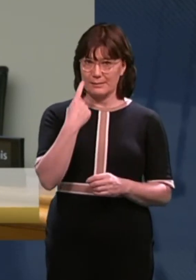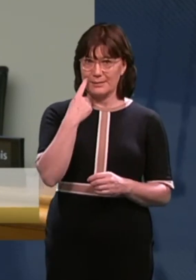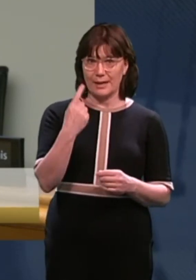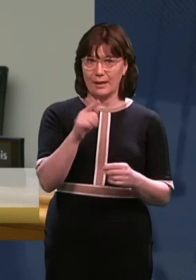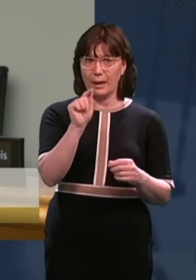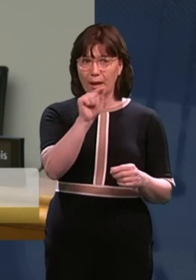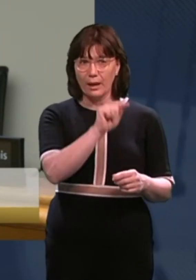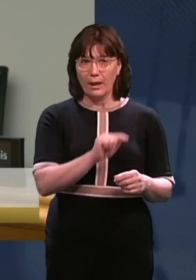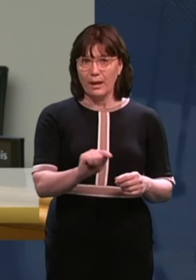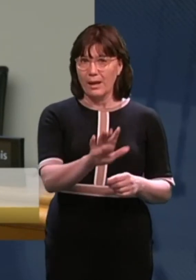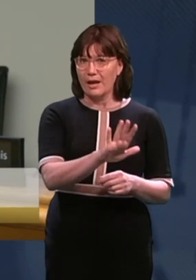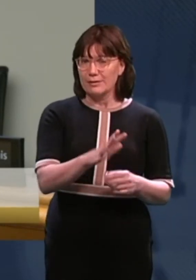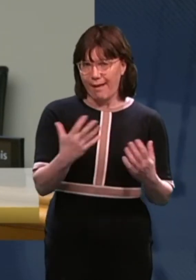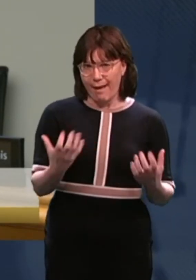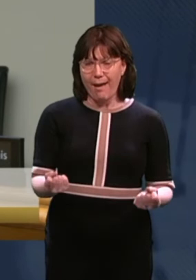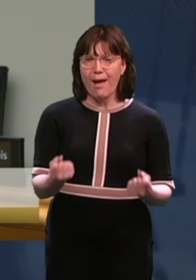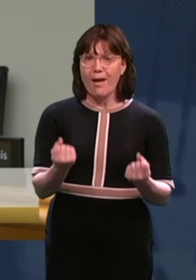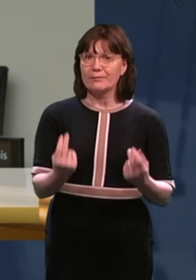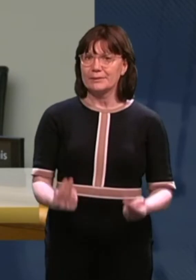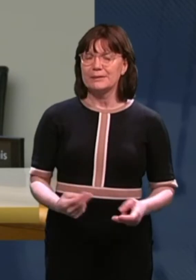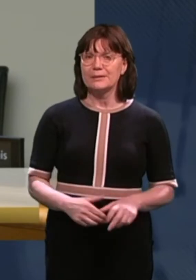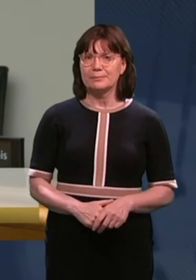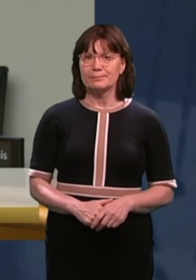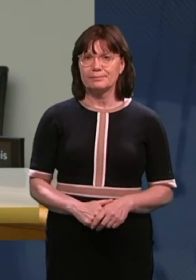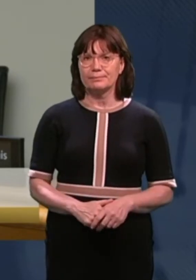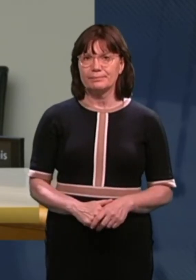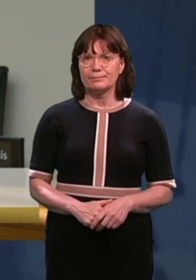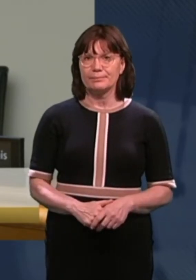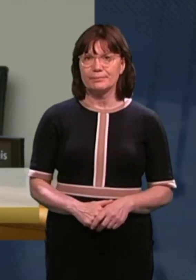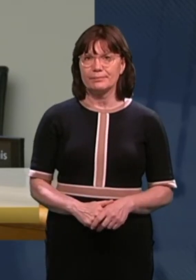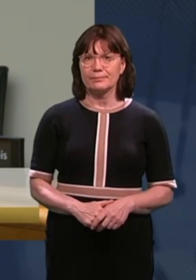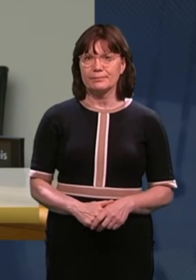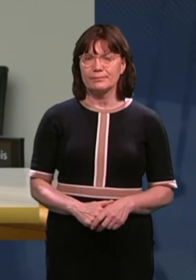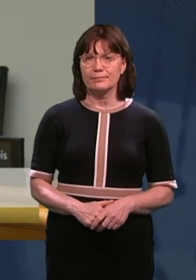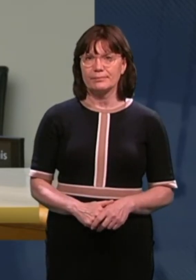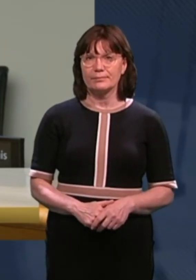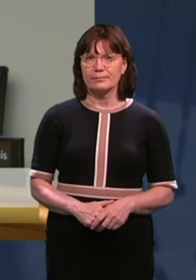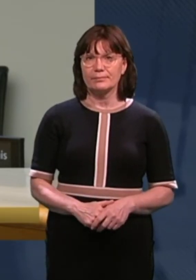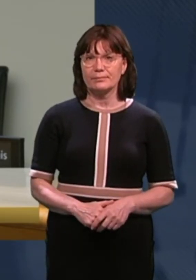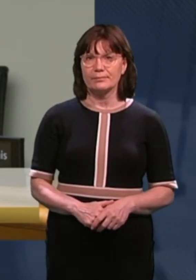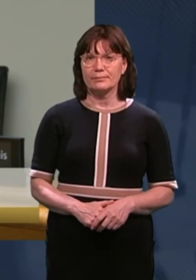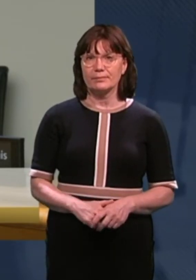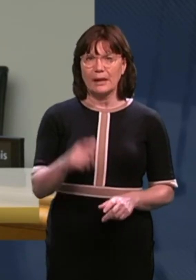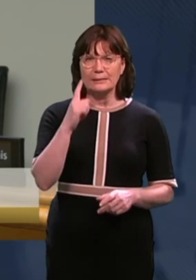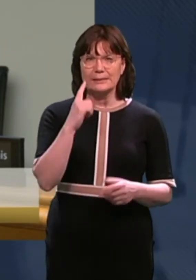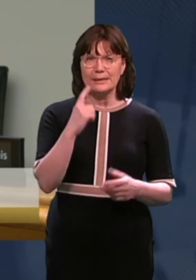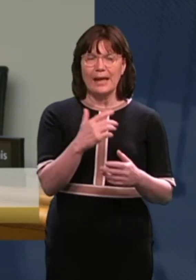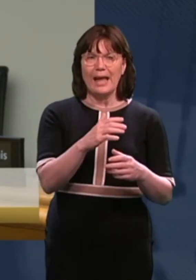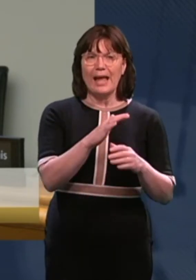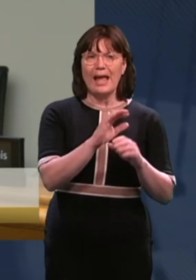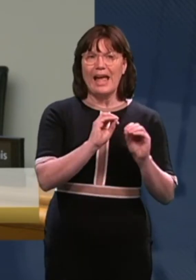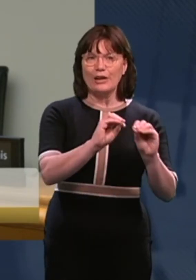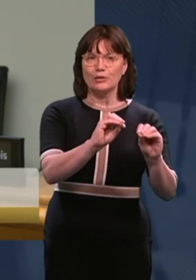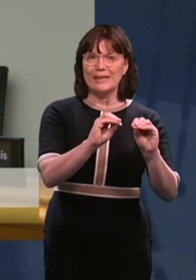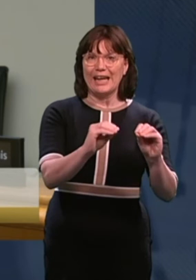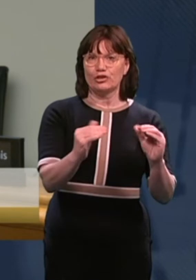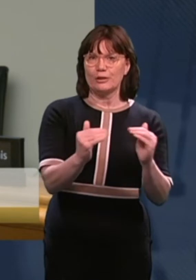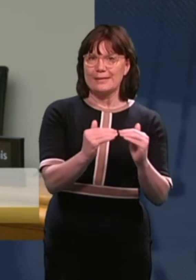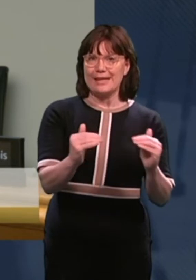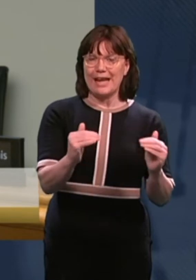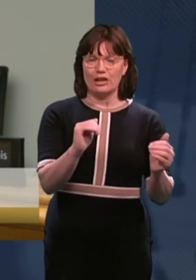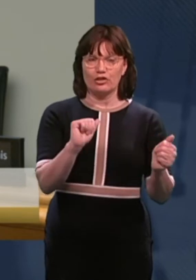areas. And I think one of the things that I see a lot is transitions between education stages being a major issue.